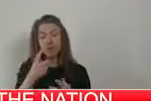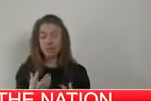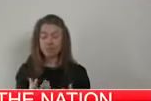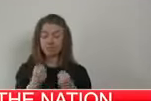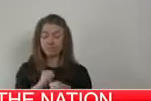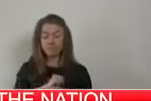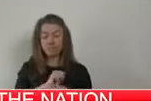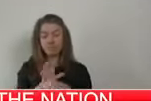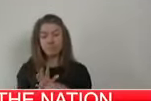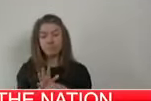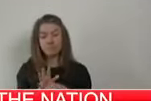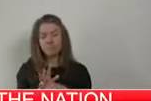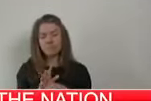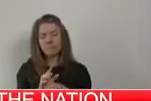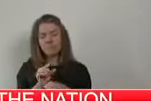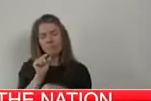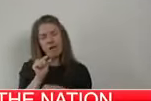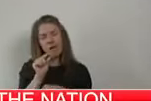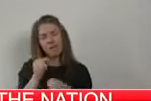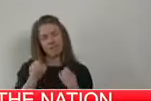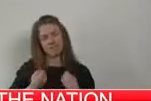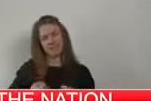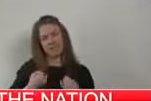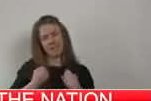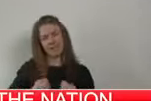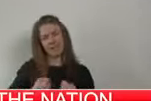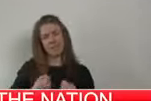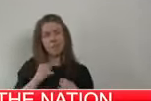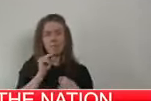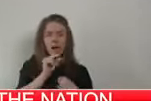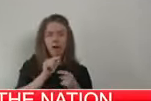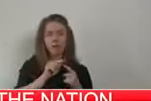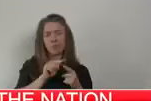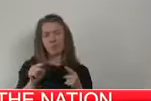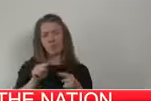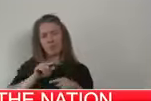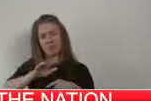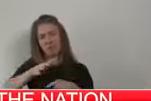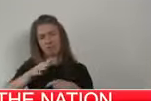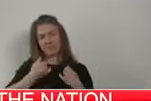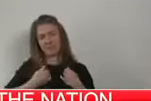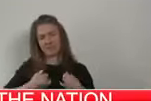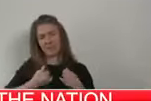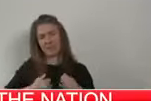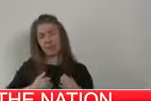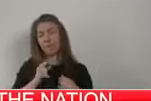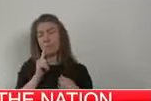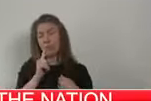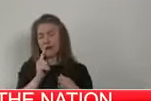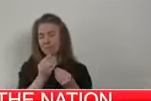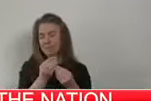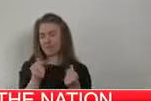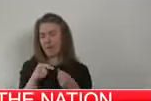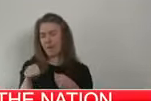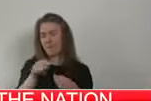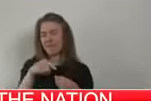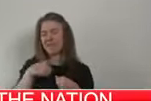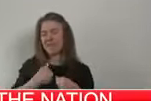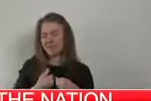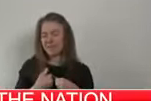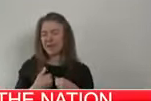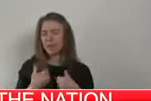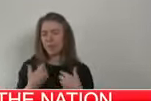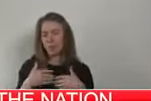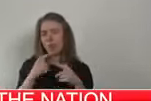-19 will only experience mild to moderate symptoms but there will be some who will need more care.